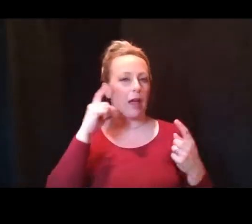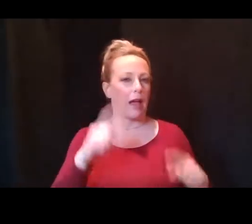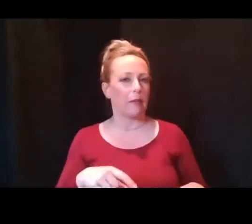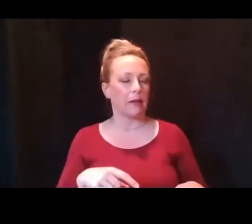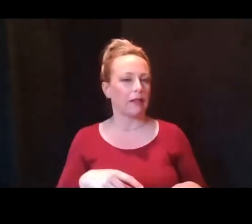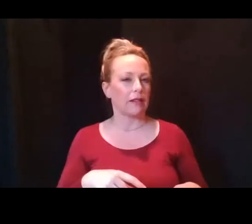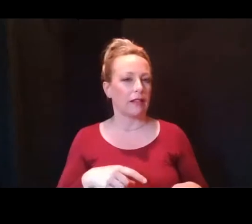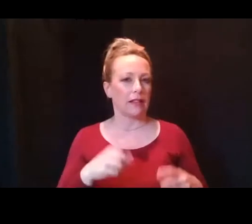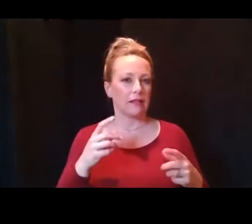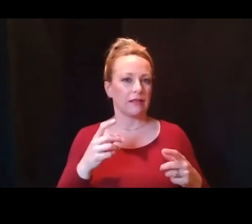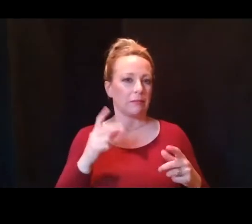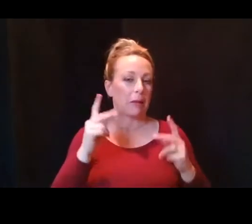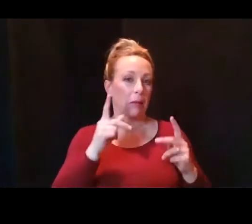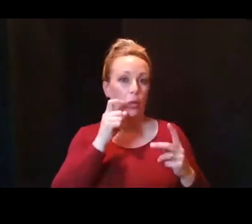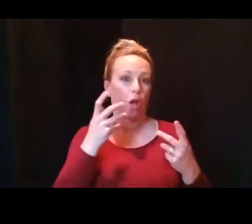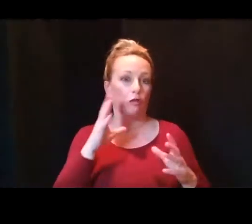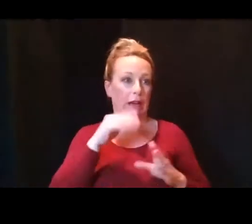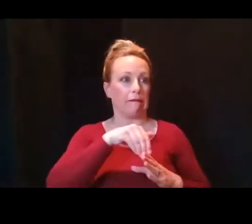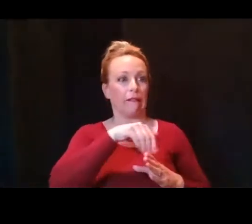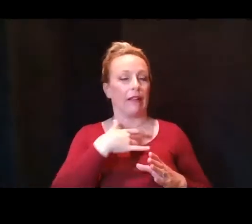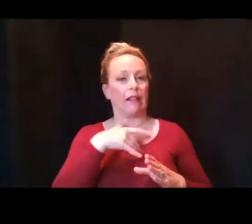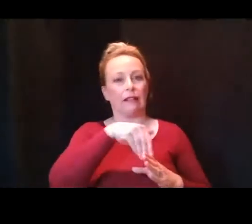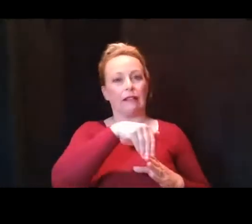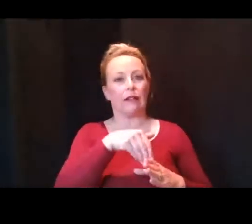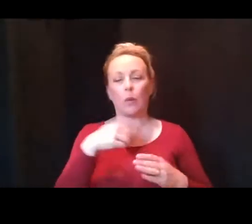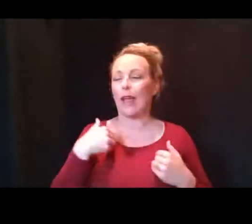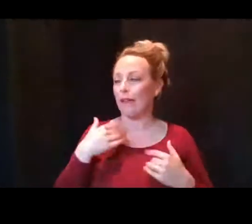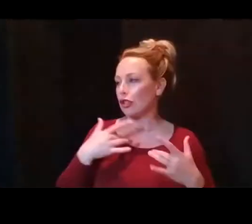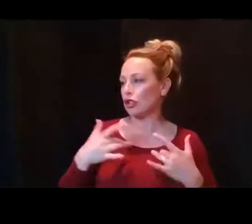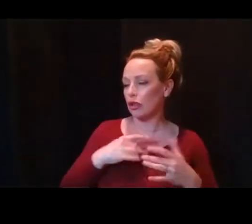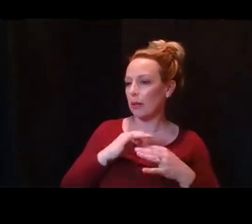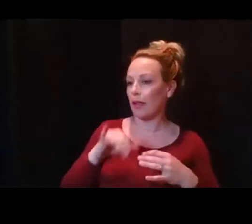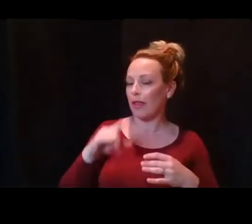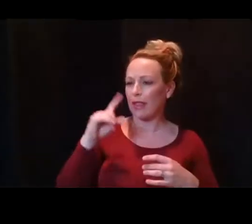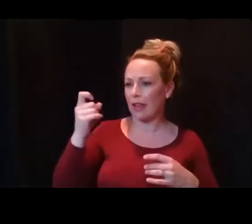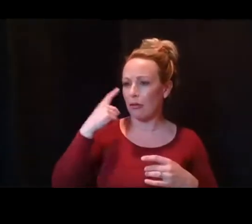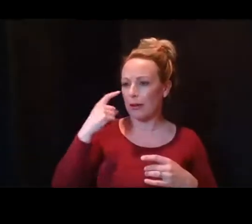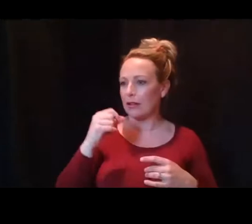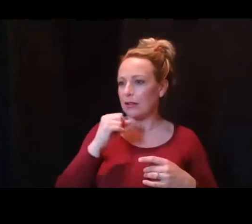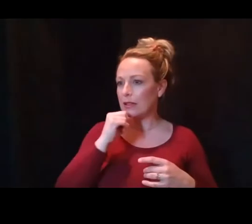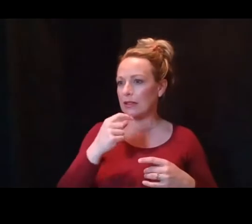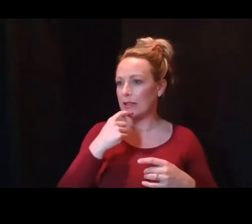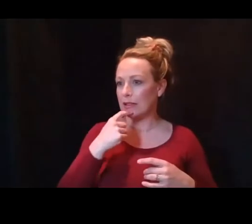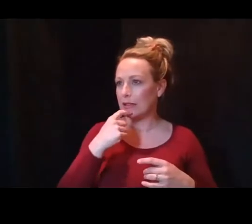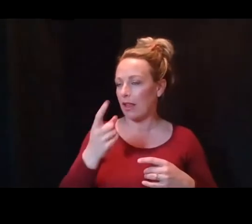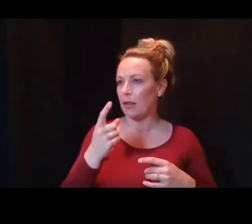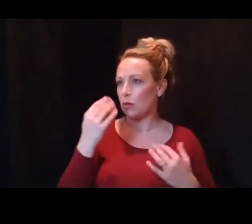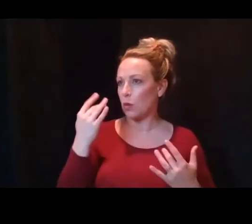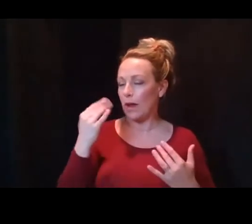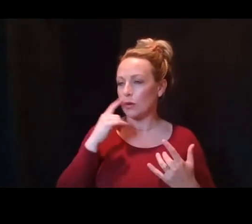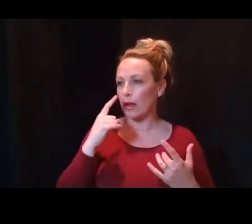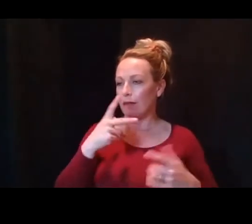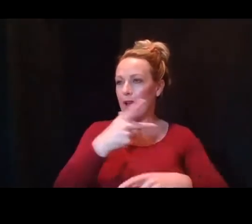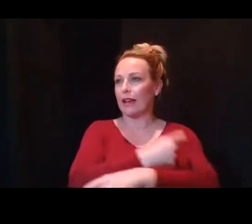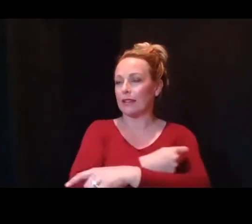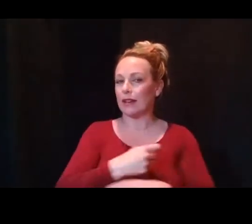on vaccination? Well, we have concern about that, but the government is not telling anybody to wait to get vaccinated. To the